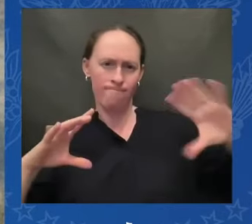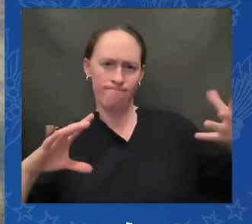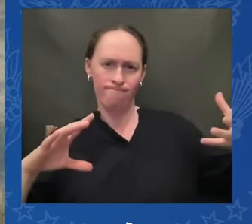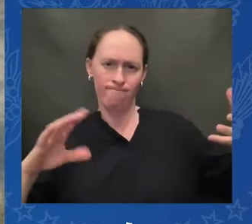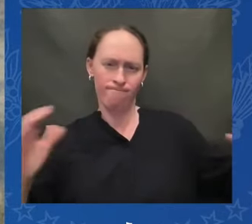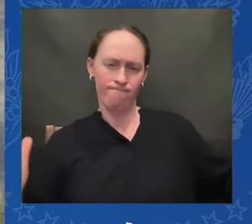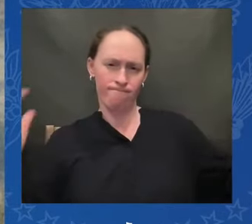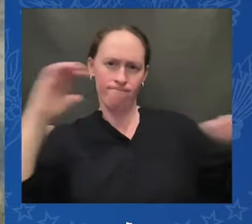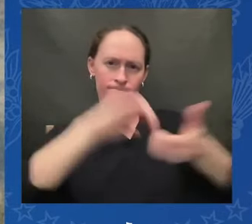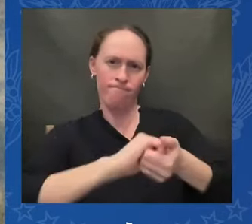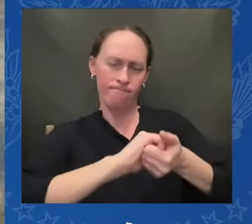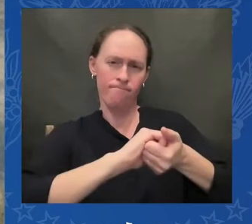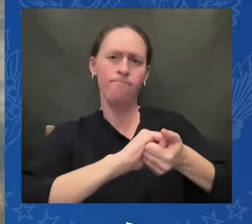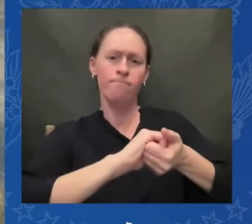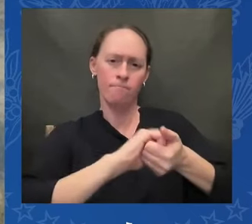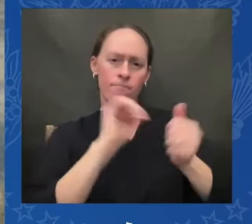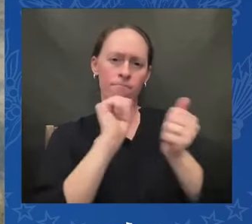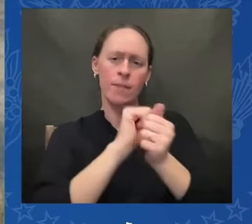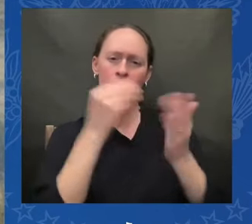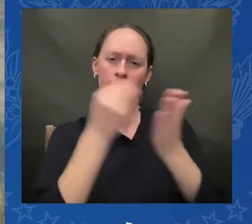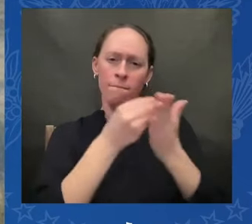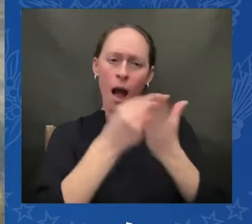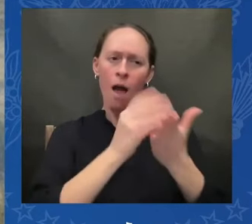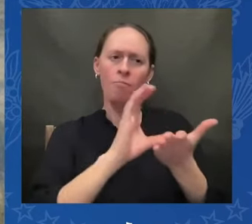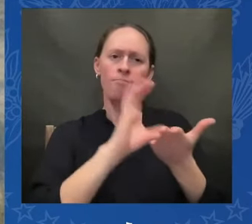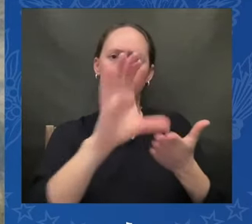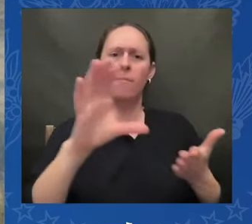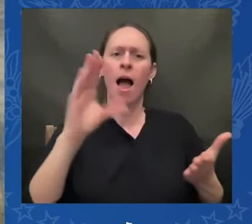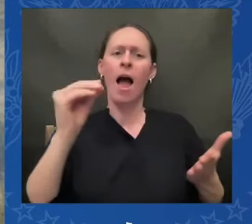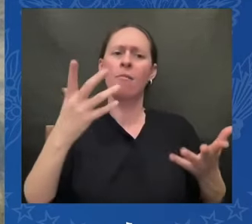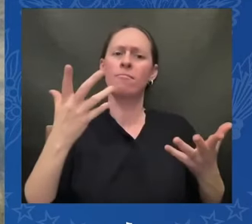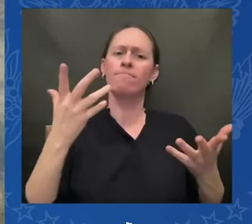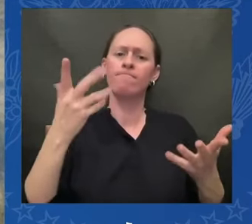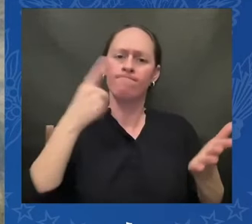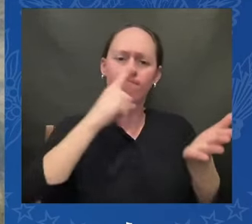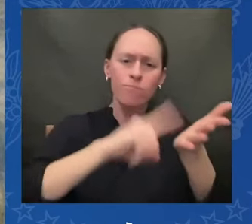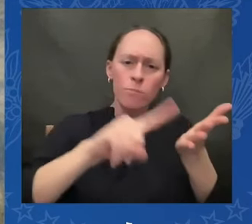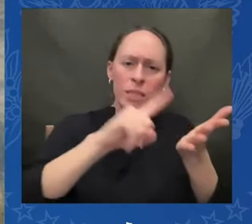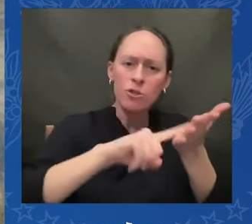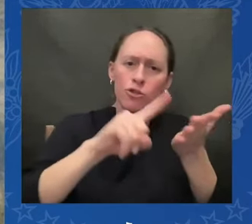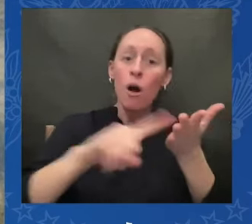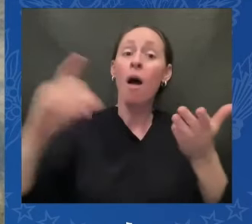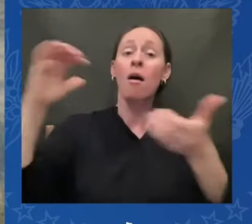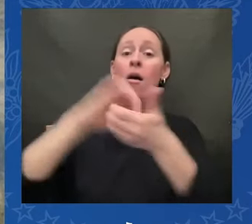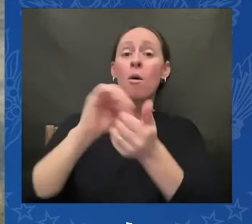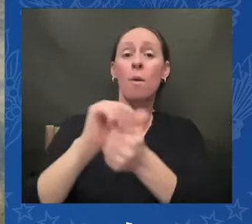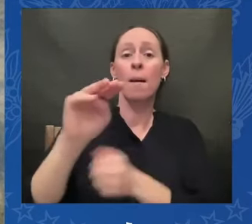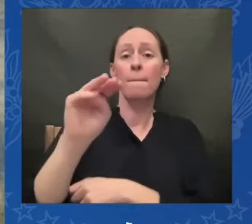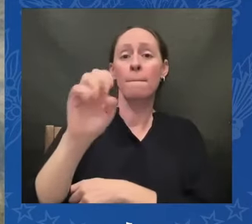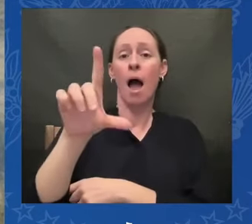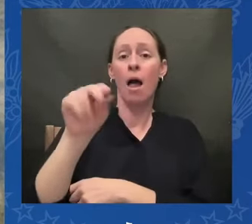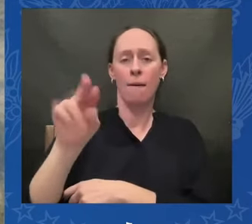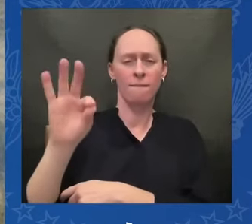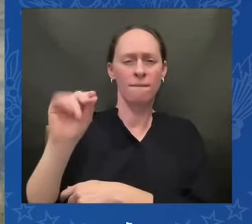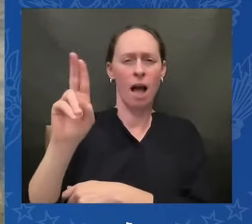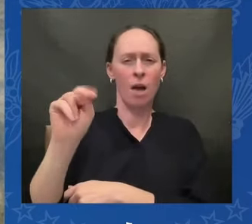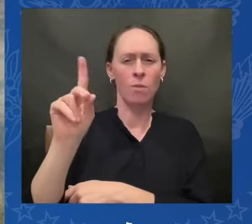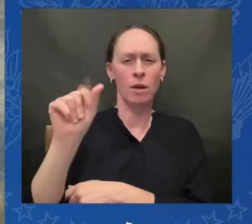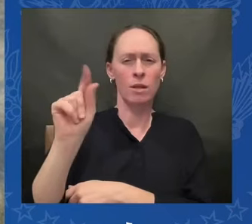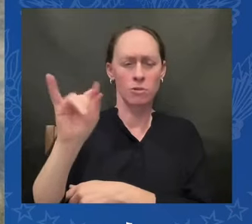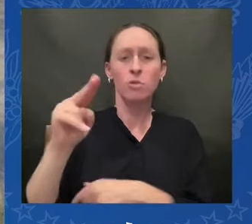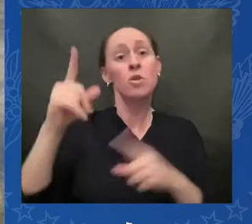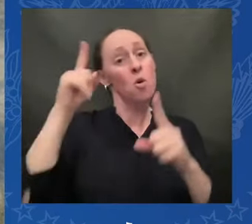oral collection of first-person narratives from boarding school survivors we are finalizing